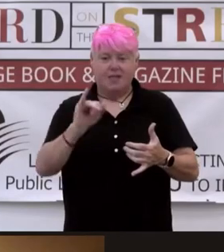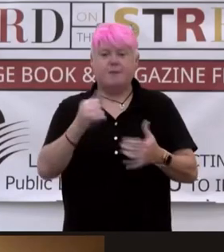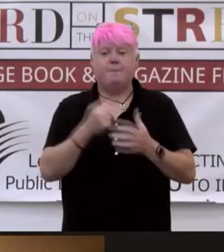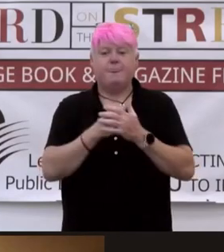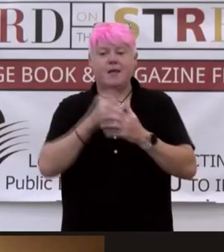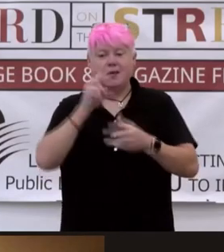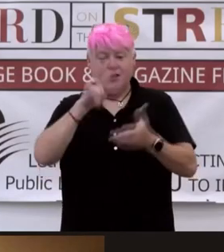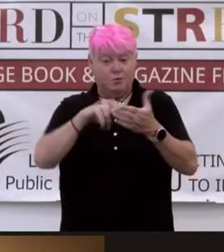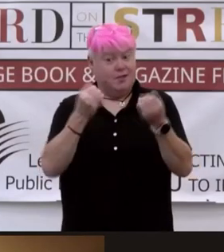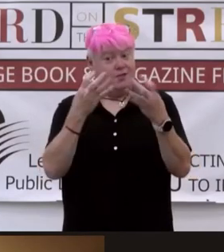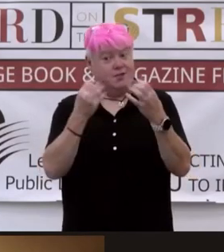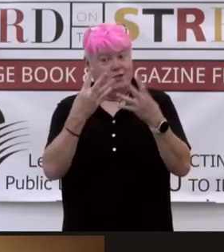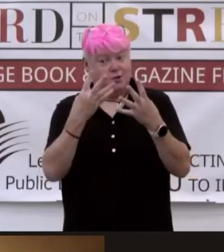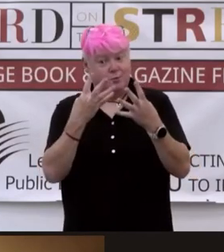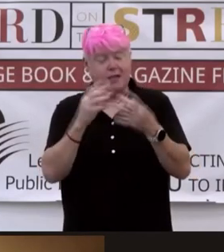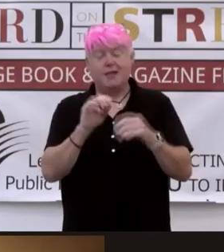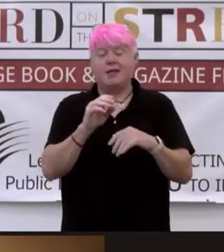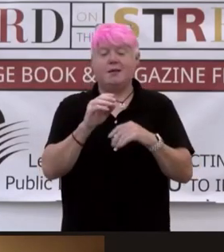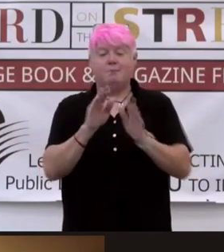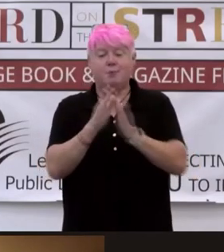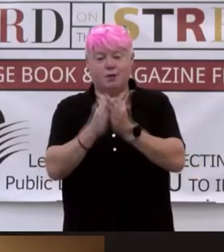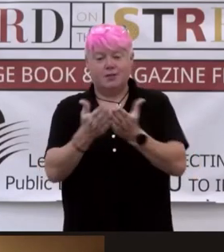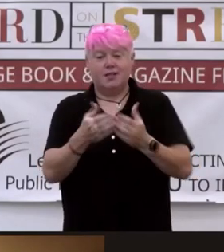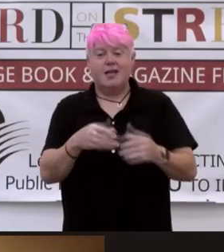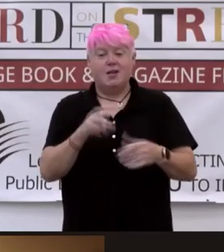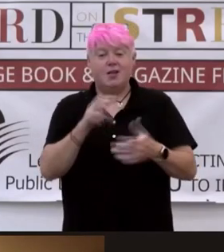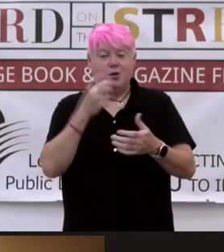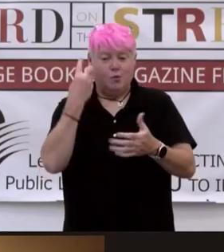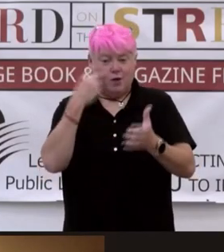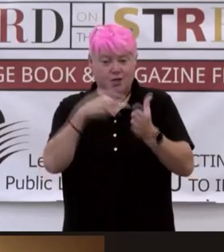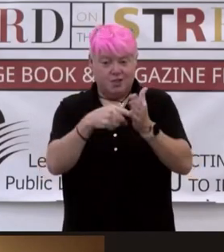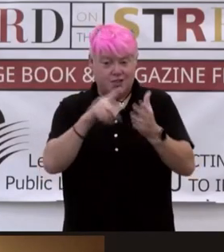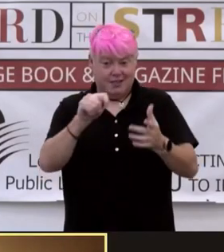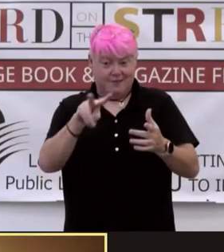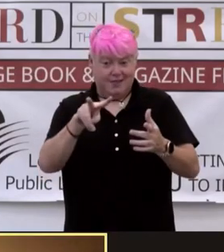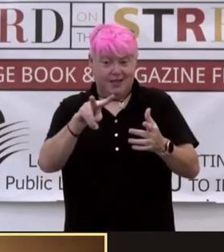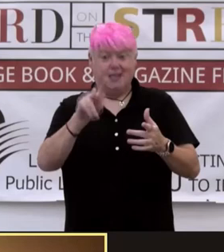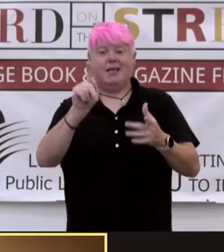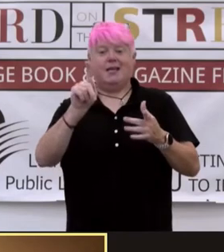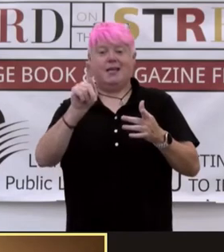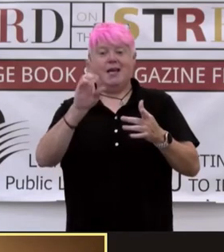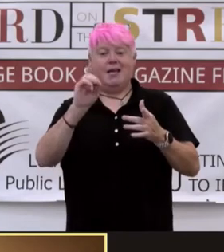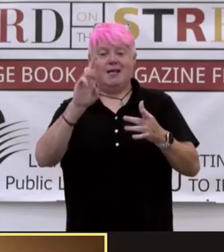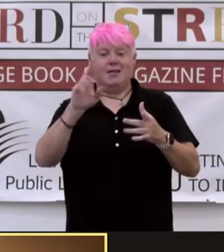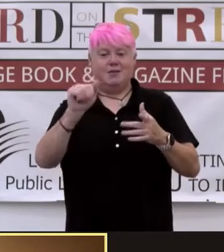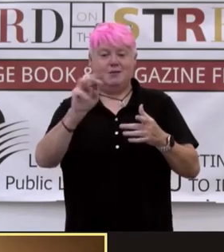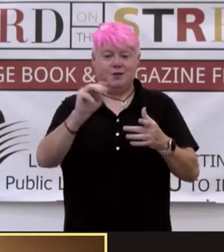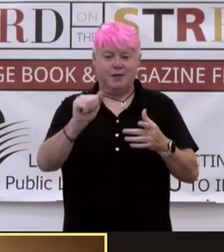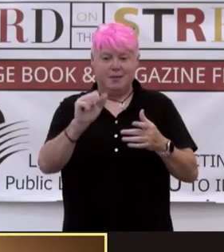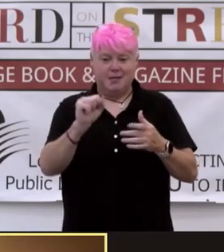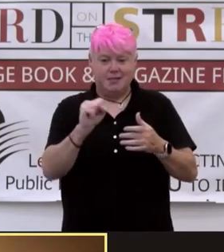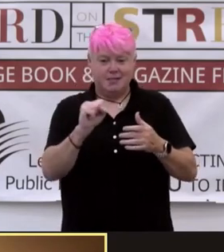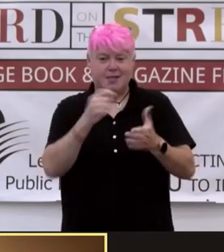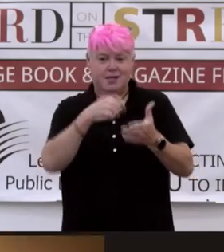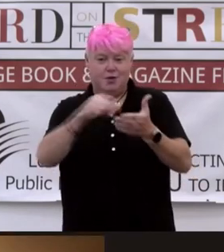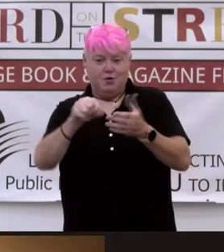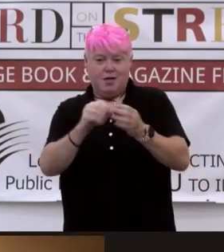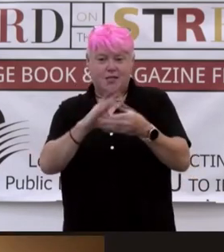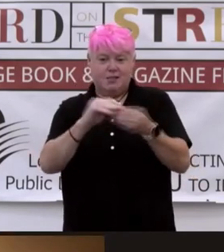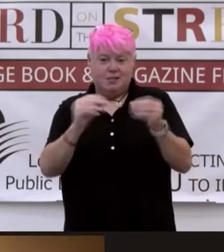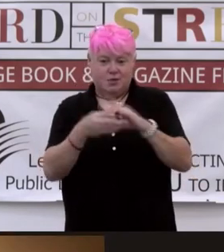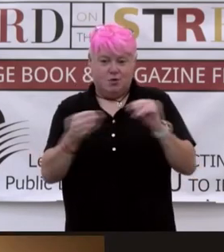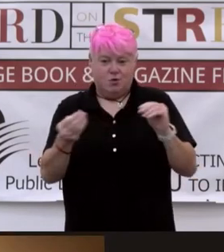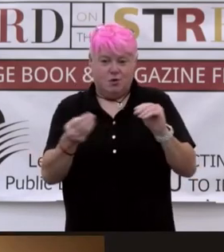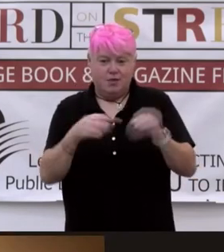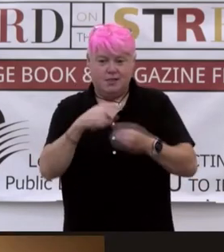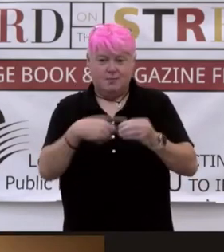books, you watch too many K-dramas, I might have to pick your name, your brain on which ones I should be ordering from the library, and you write stories about girls taking over